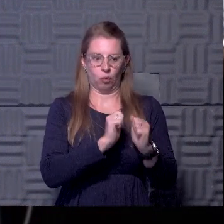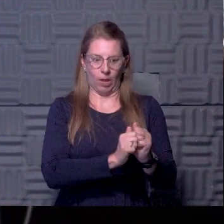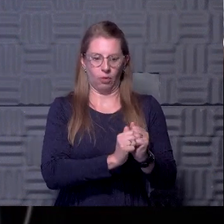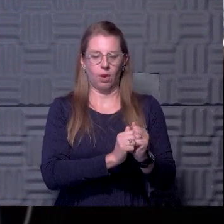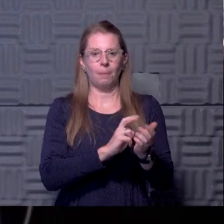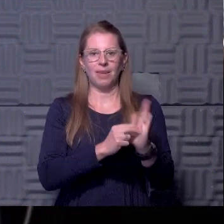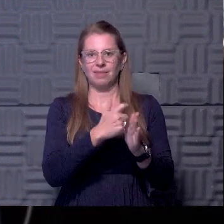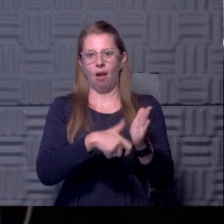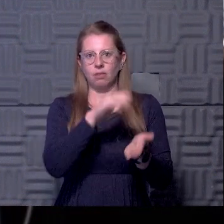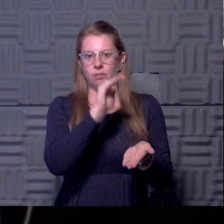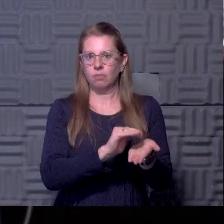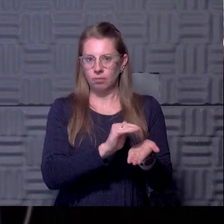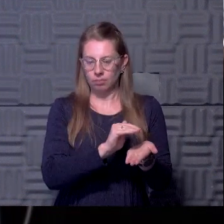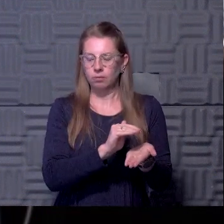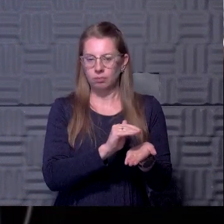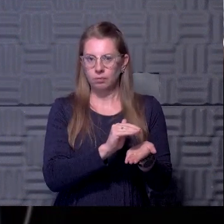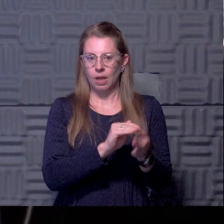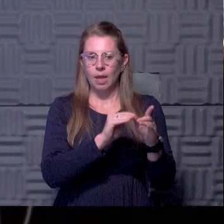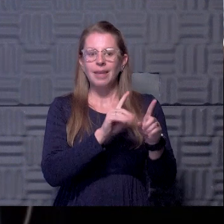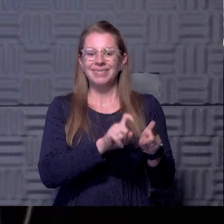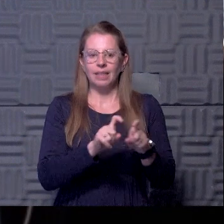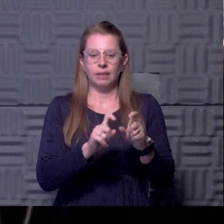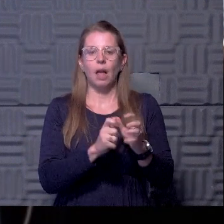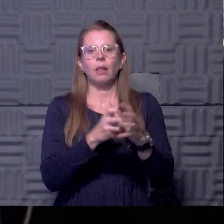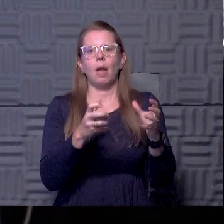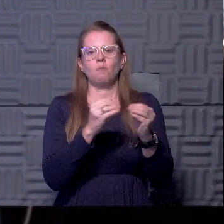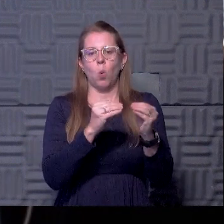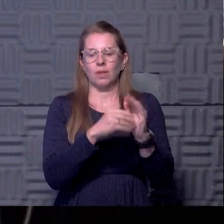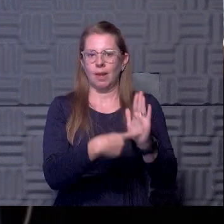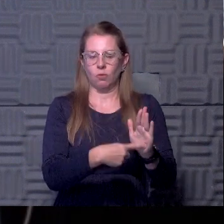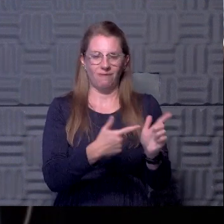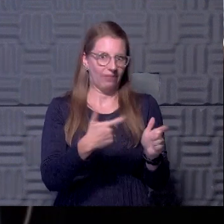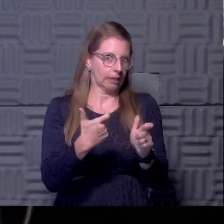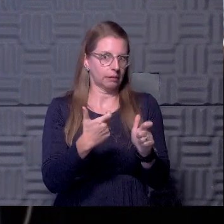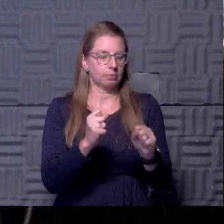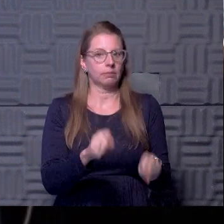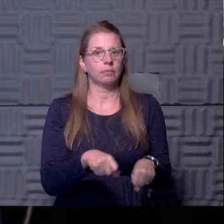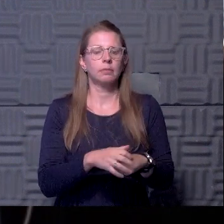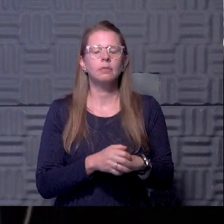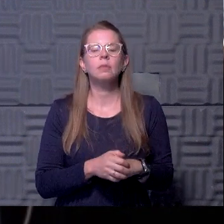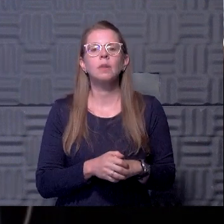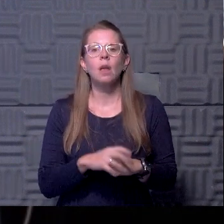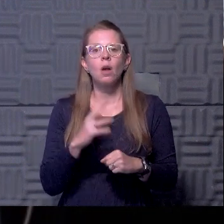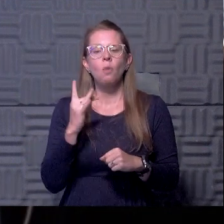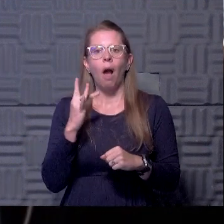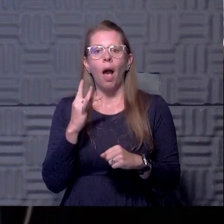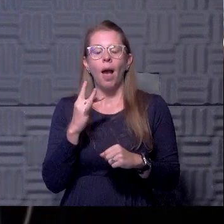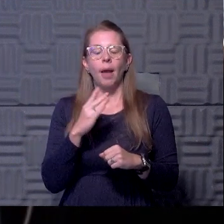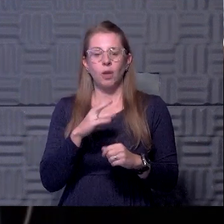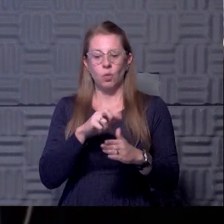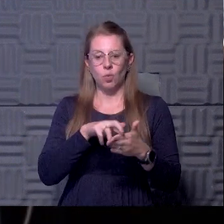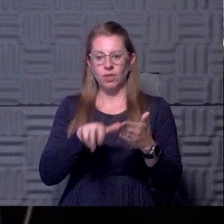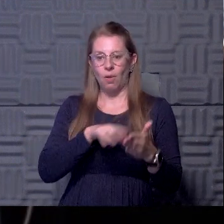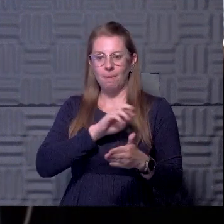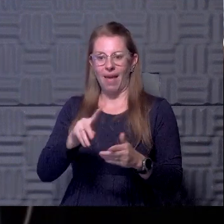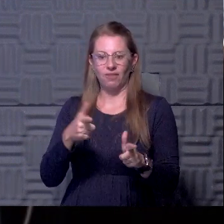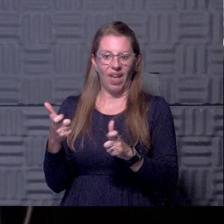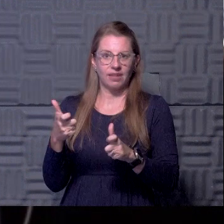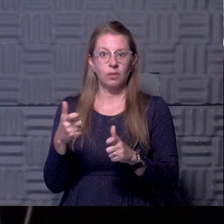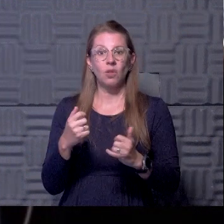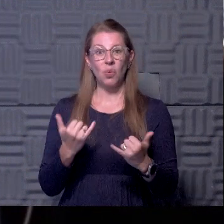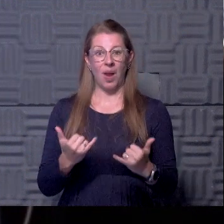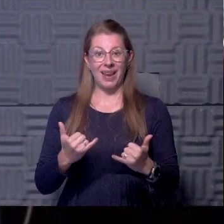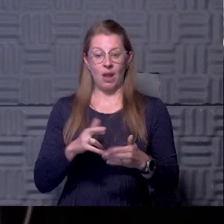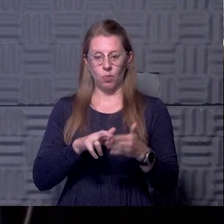the cost and allows us to test a lot more samples much more quickly so that we can achieve the turnaround time that we're getting, which is currently,